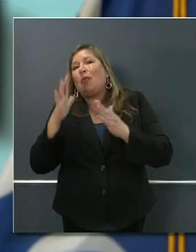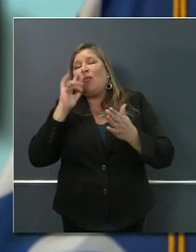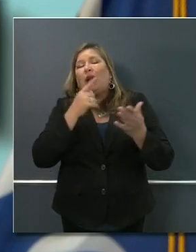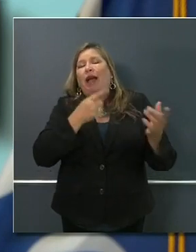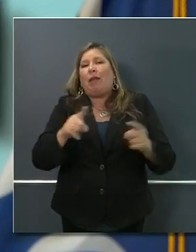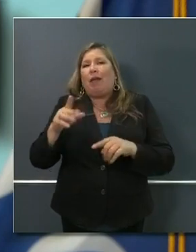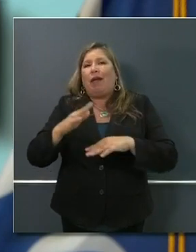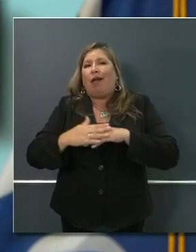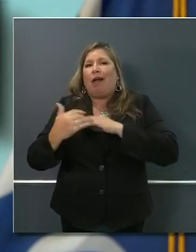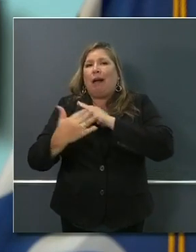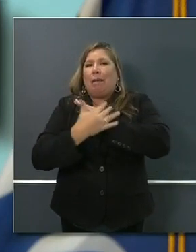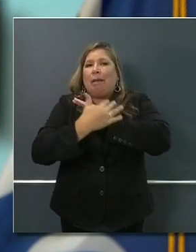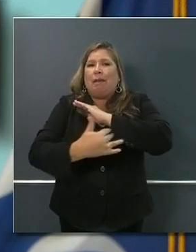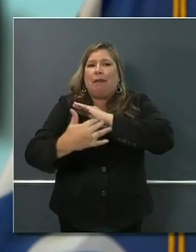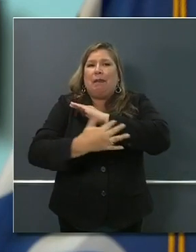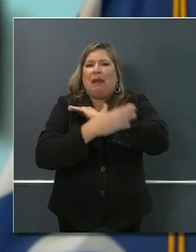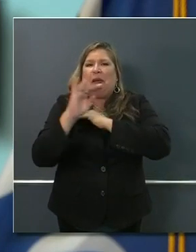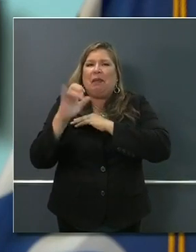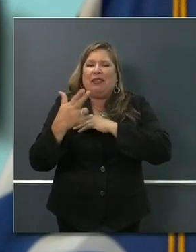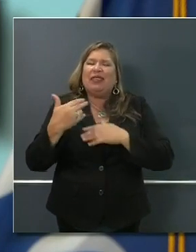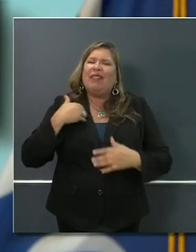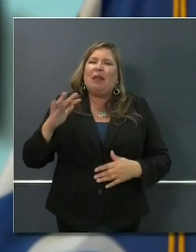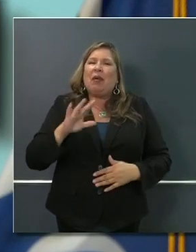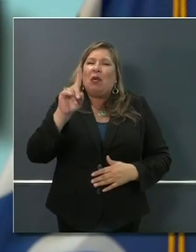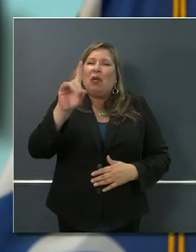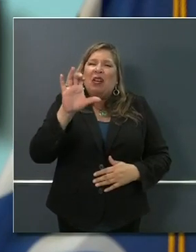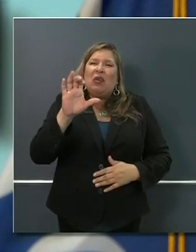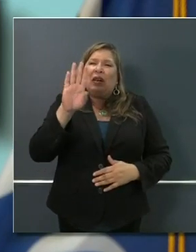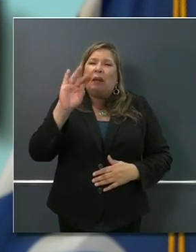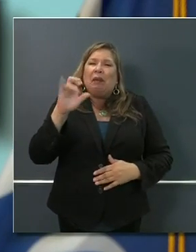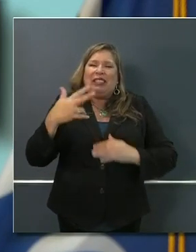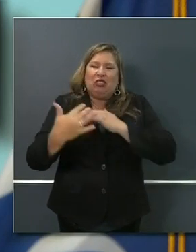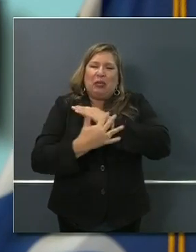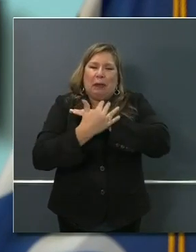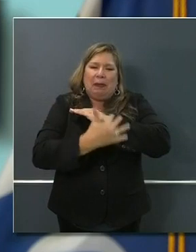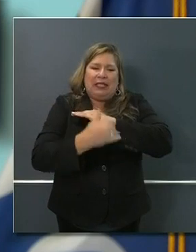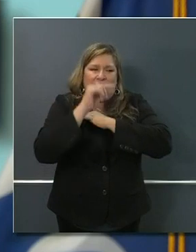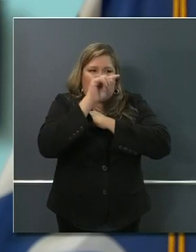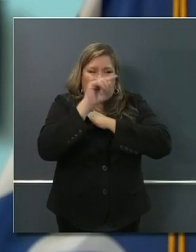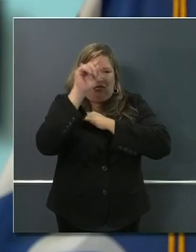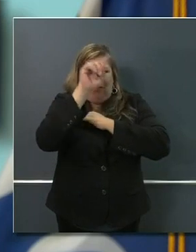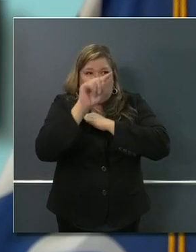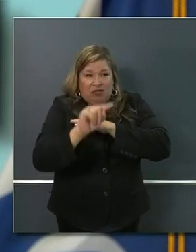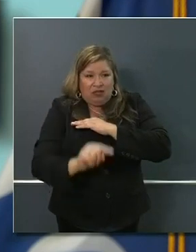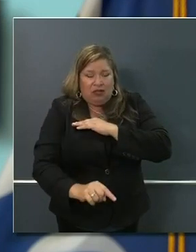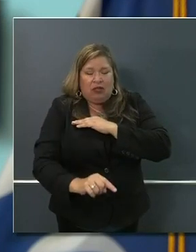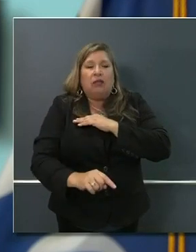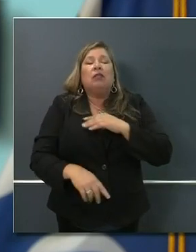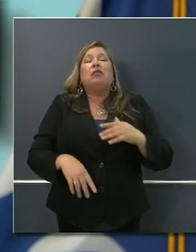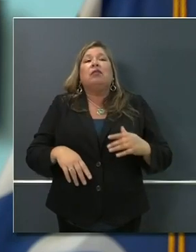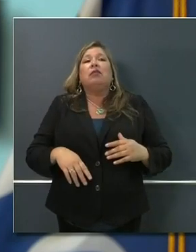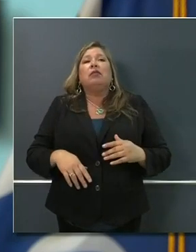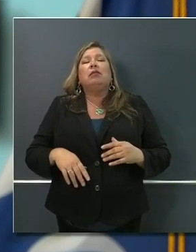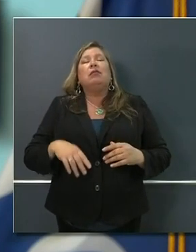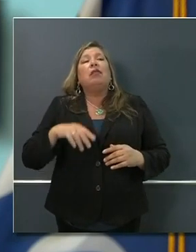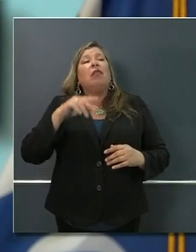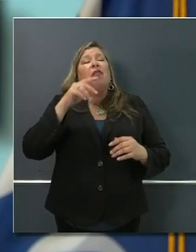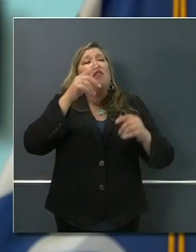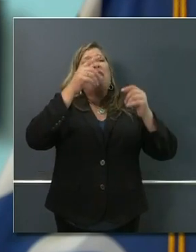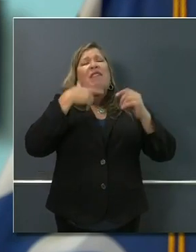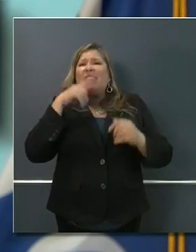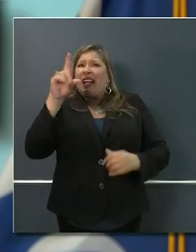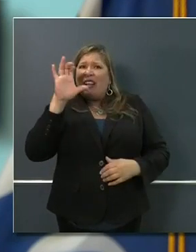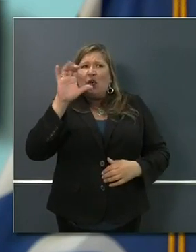sort of easily defined, 100 beaches. And there were five where we had some particular challenge, overwhelming